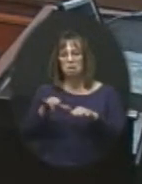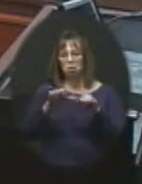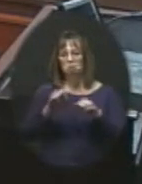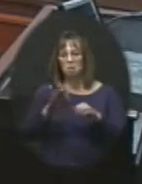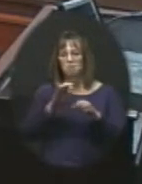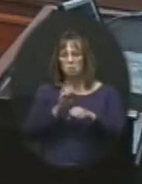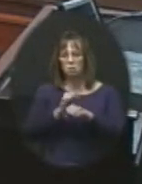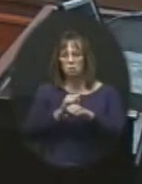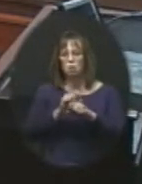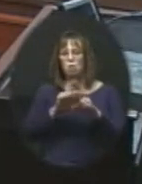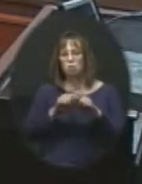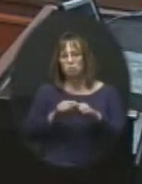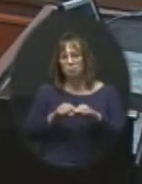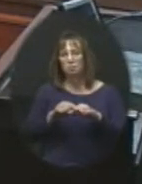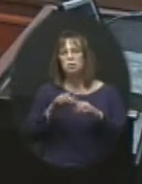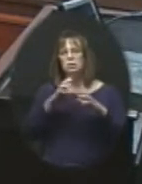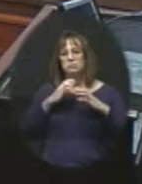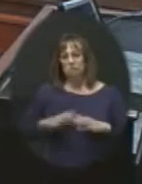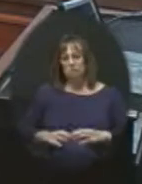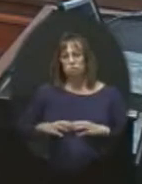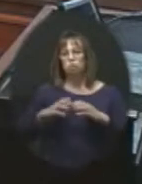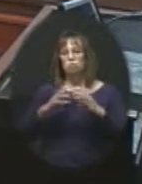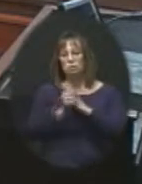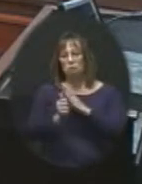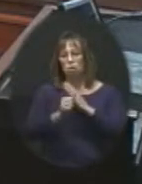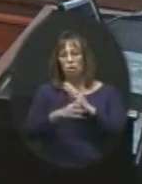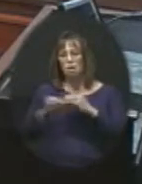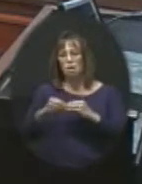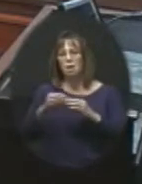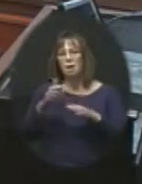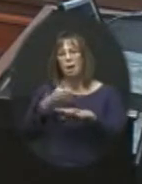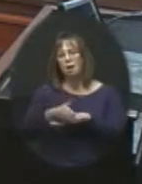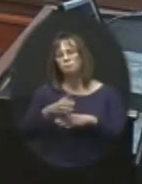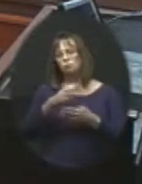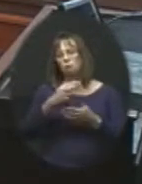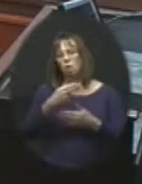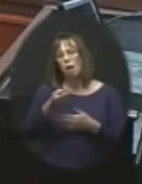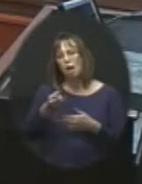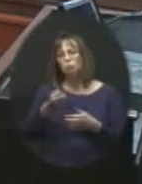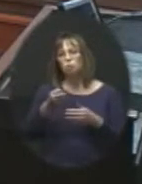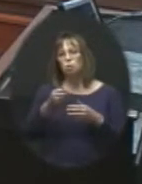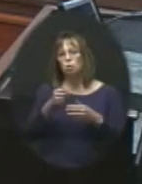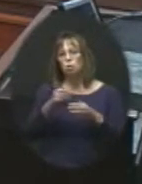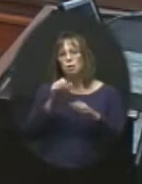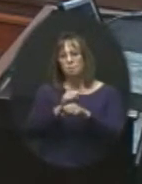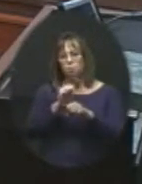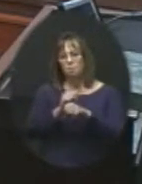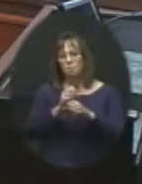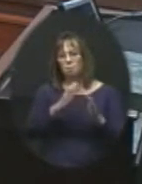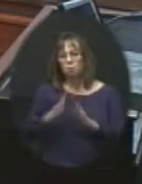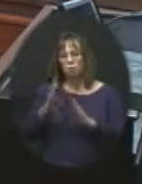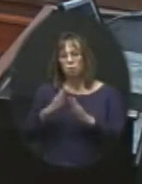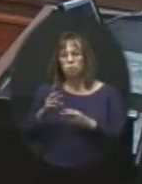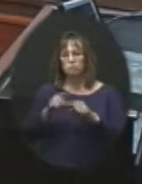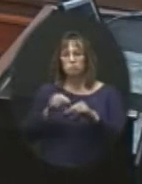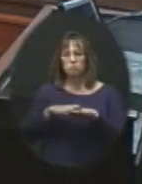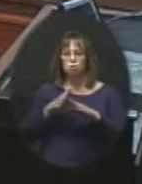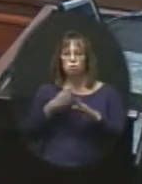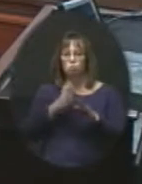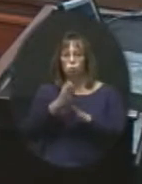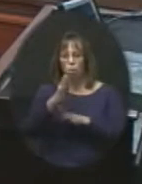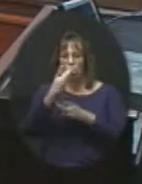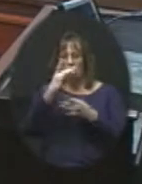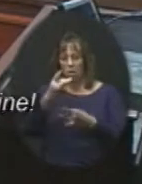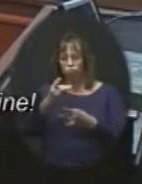employability, citizenship skill, plus post-secondary employment preparation. And that's based on the student's career interest.